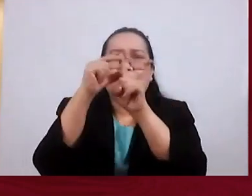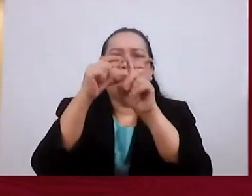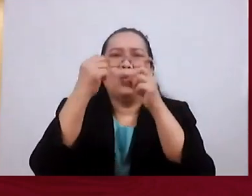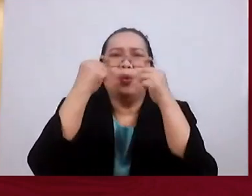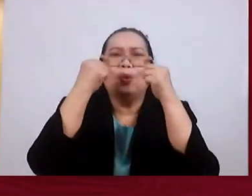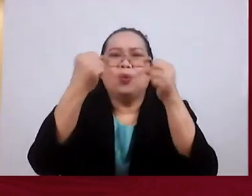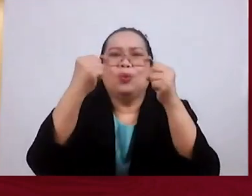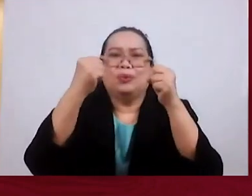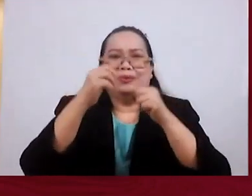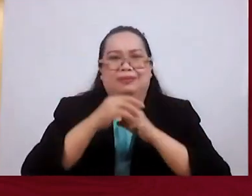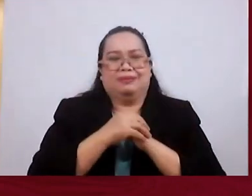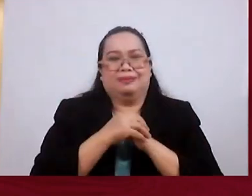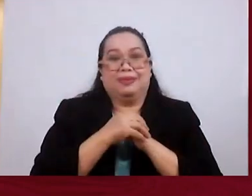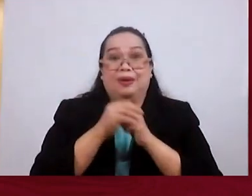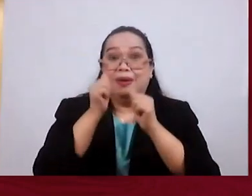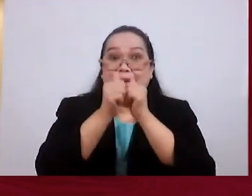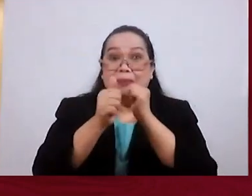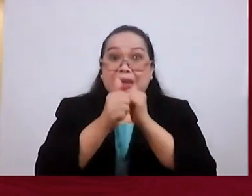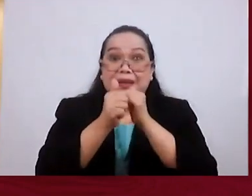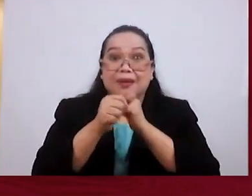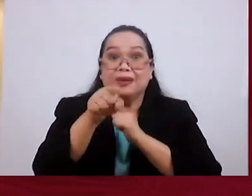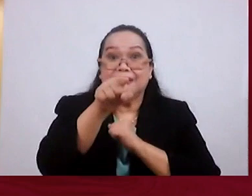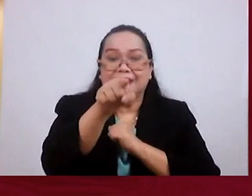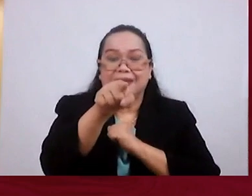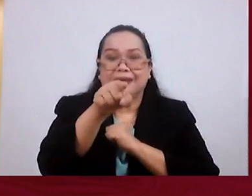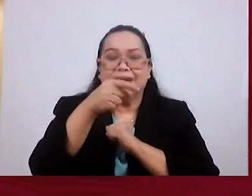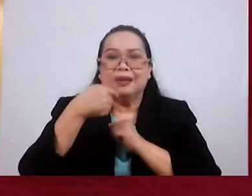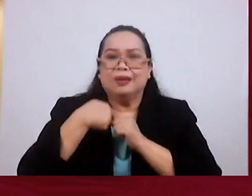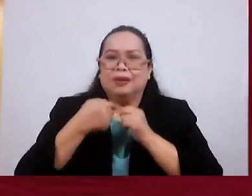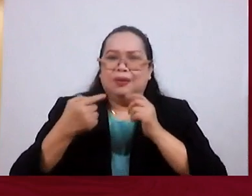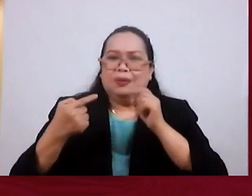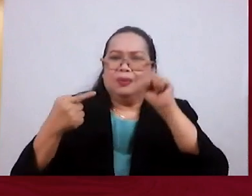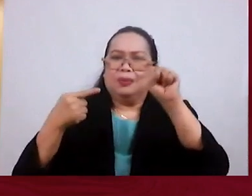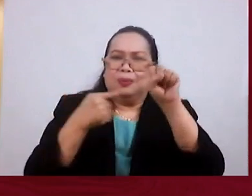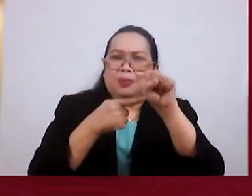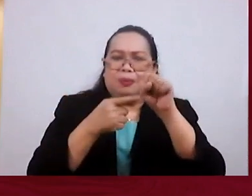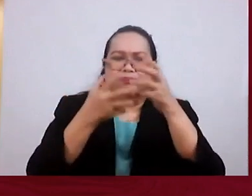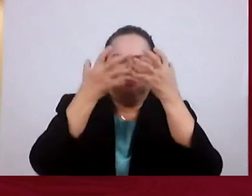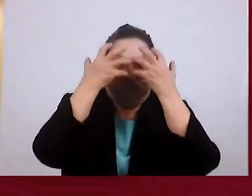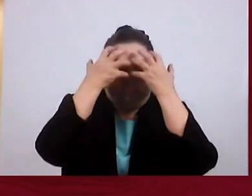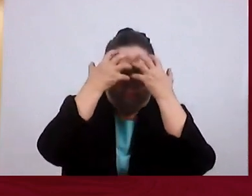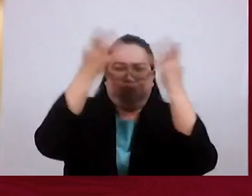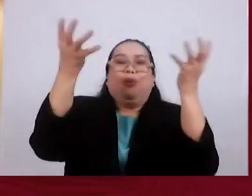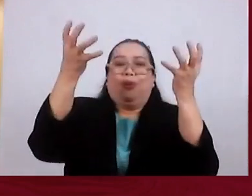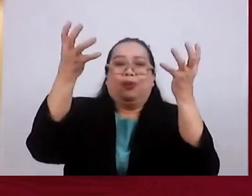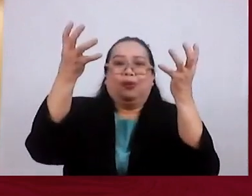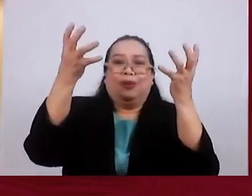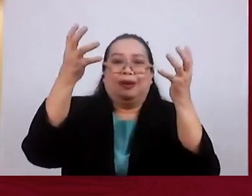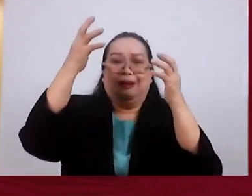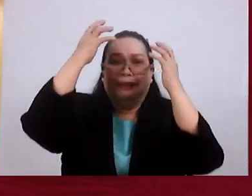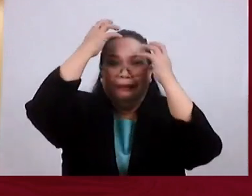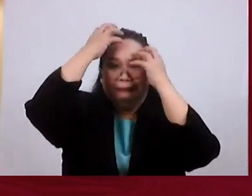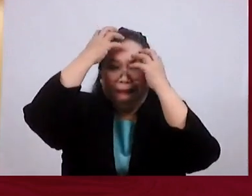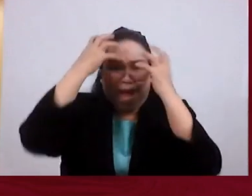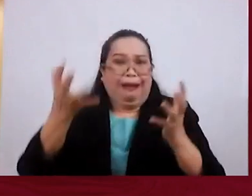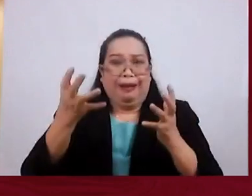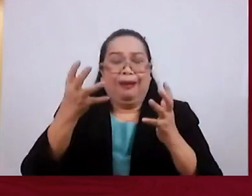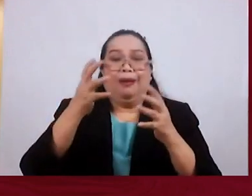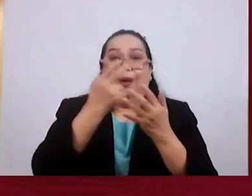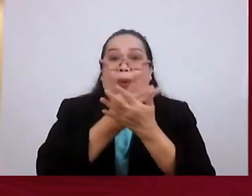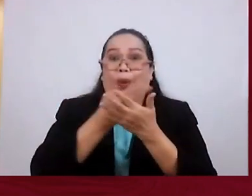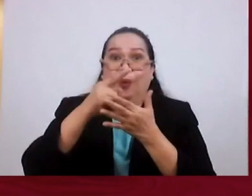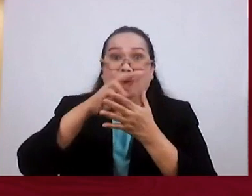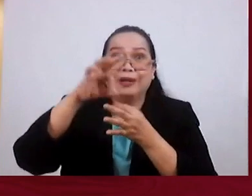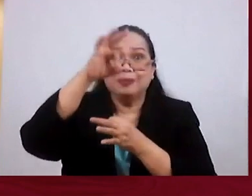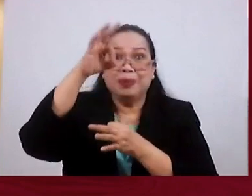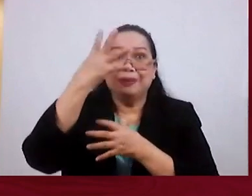original. It means to stimulate, To fury. You're actually making the Holy